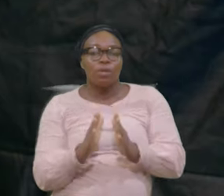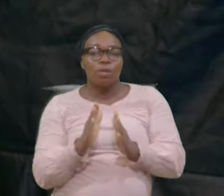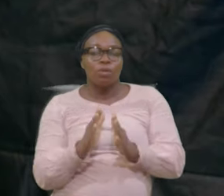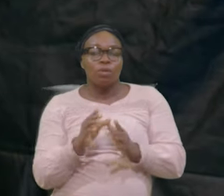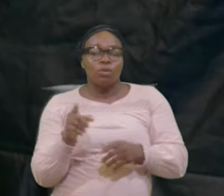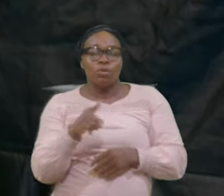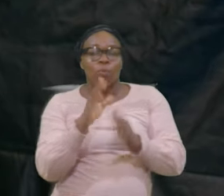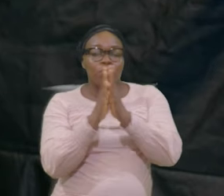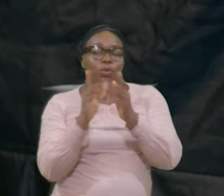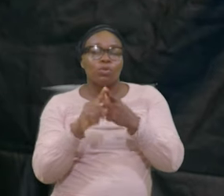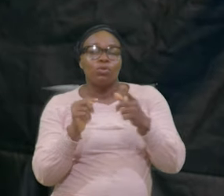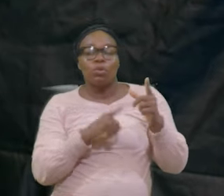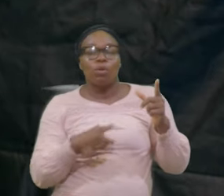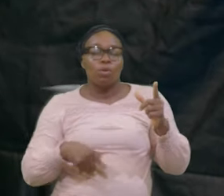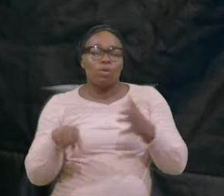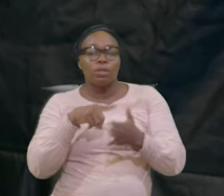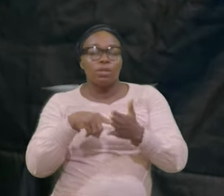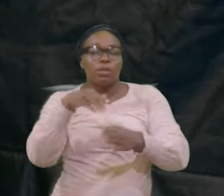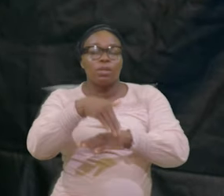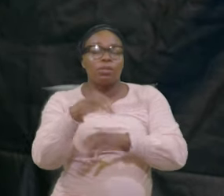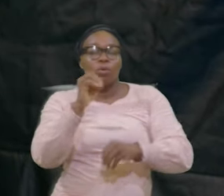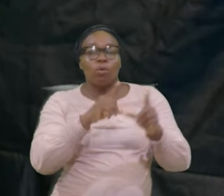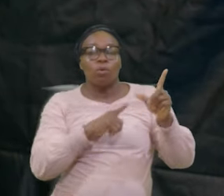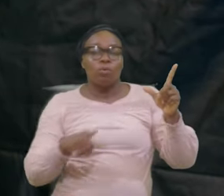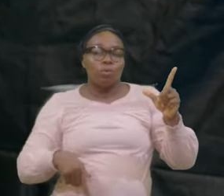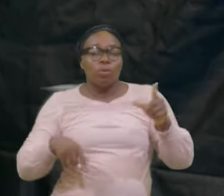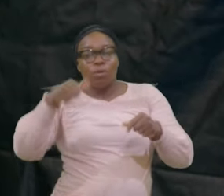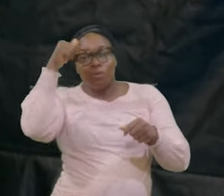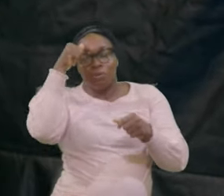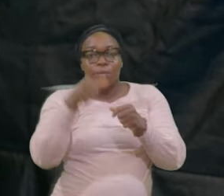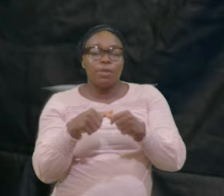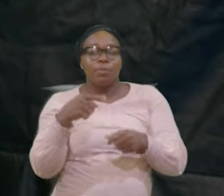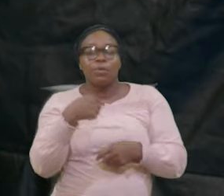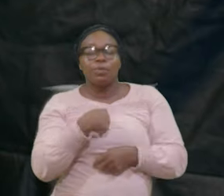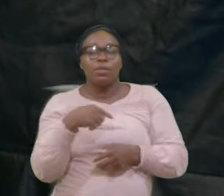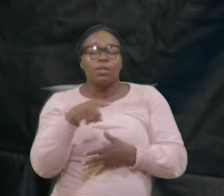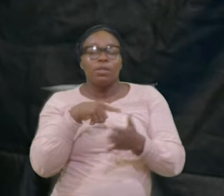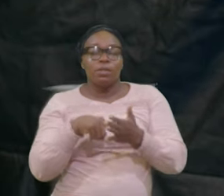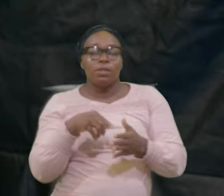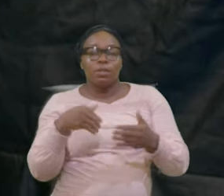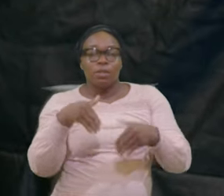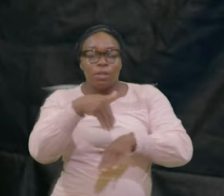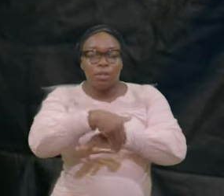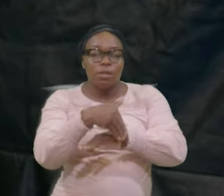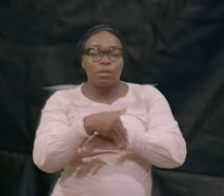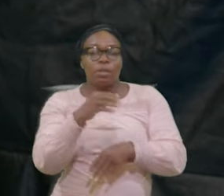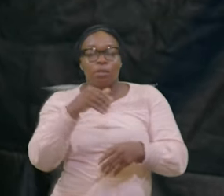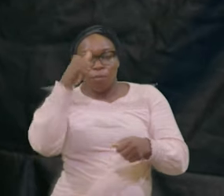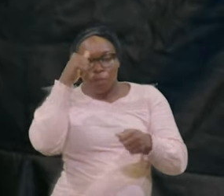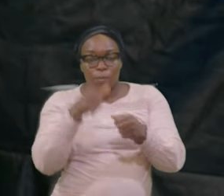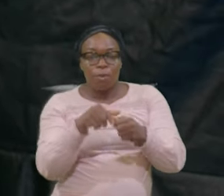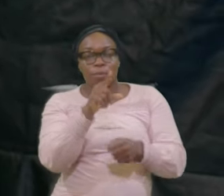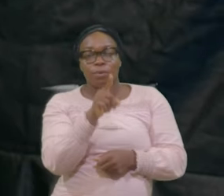Tonight That's The Reason Why The Man Of God Was Sent To You You Begin To Tell The Lord I Am Ready